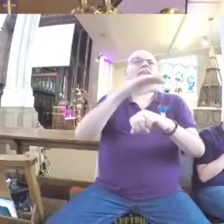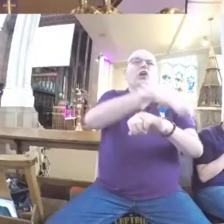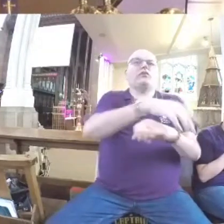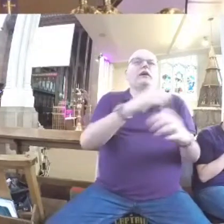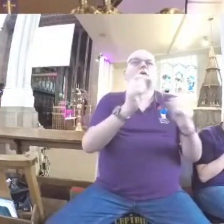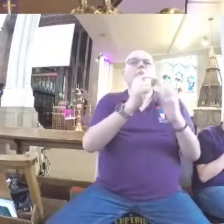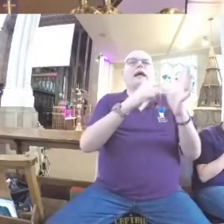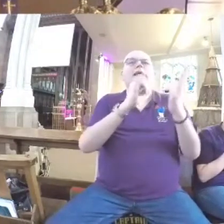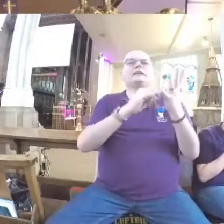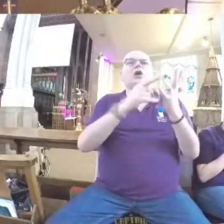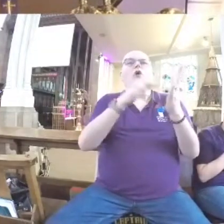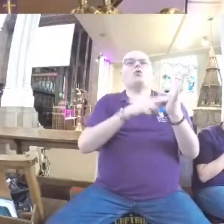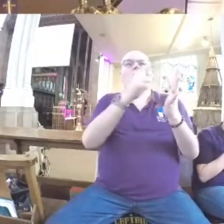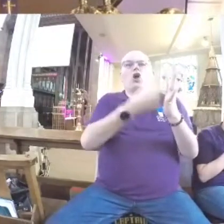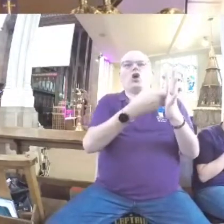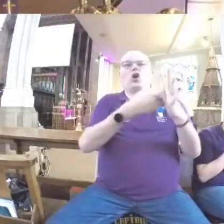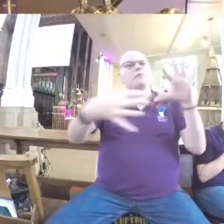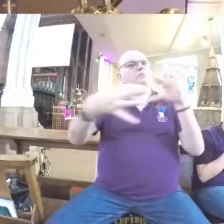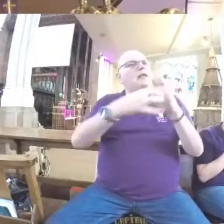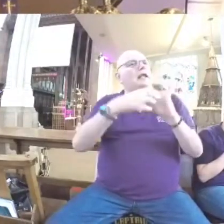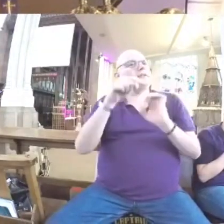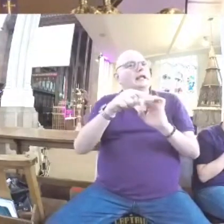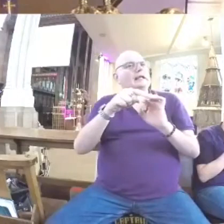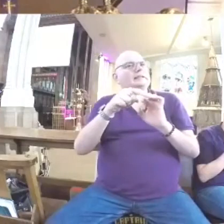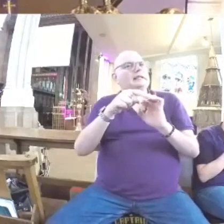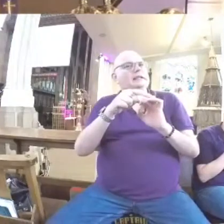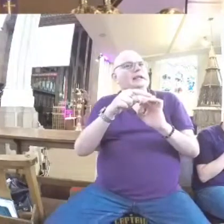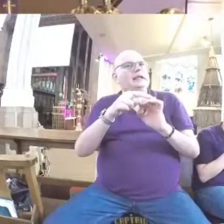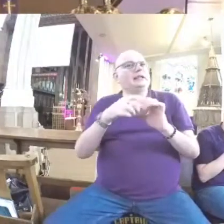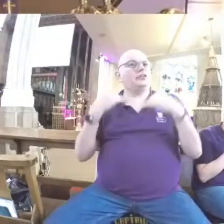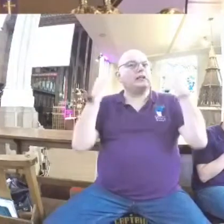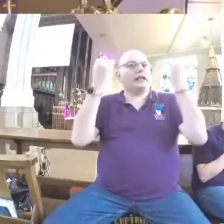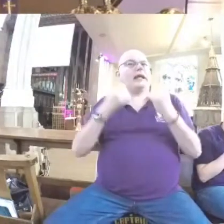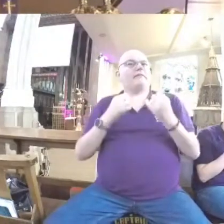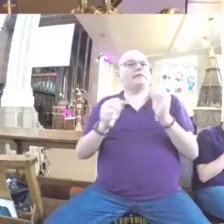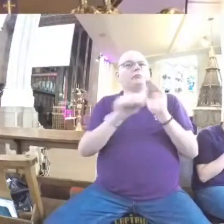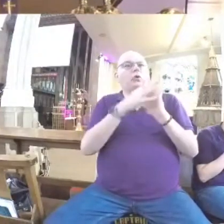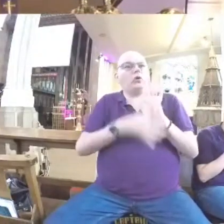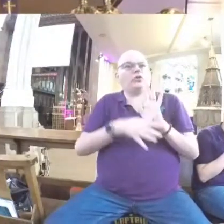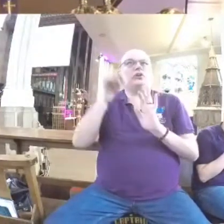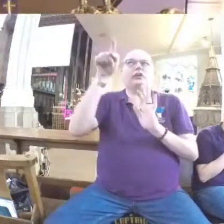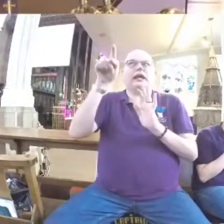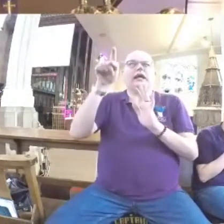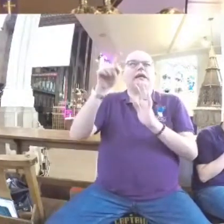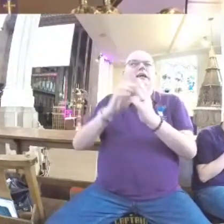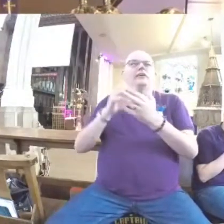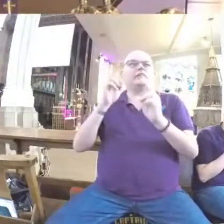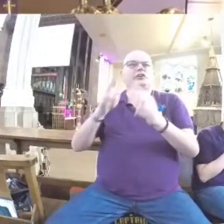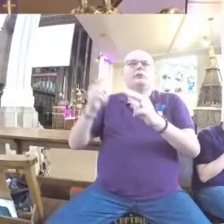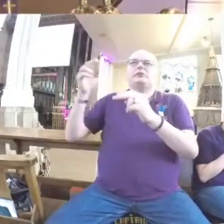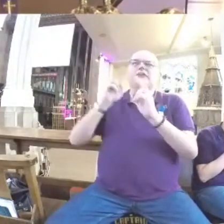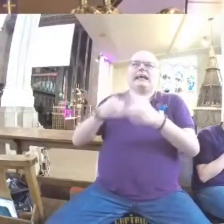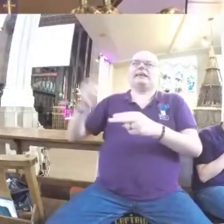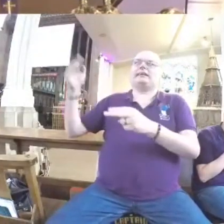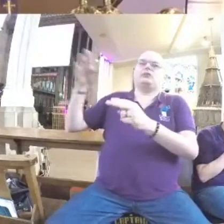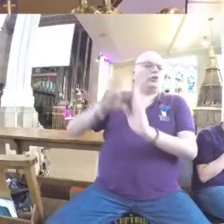commanded Moses to tell the Israelites to mark a lamb's blood above their doors in order that the angel of death would pass over them.